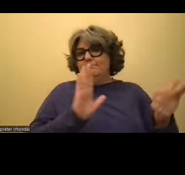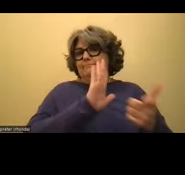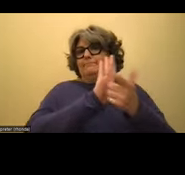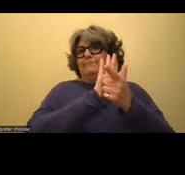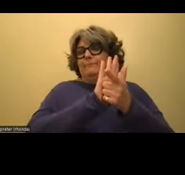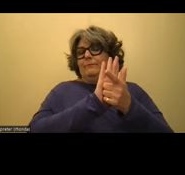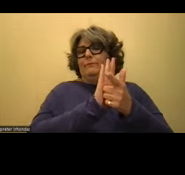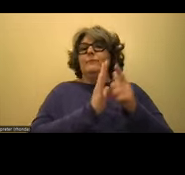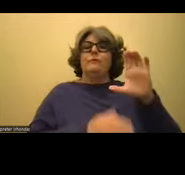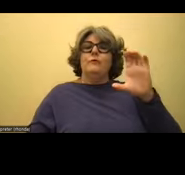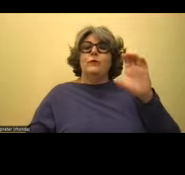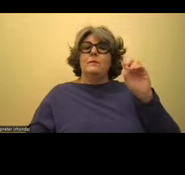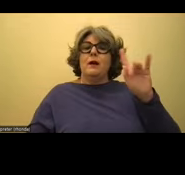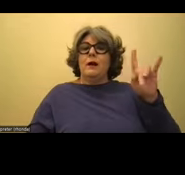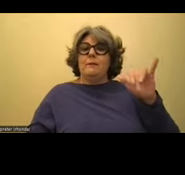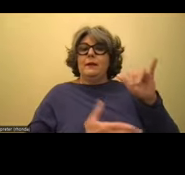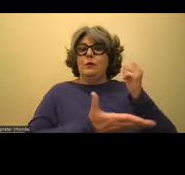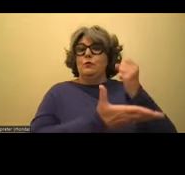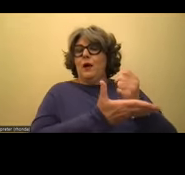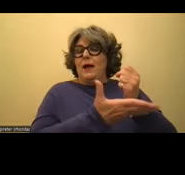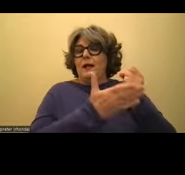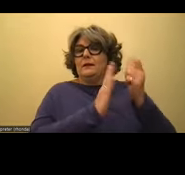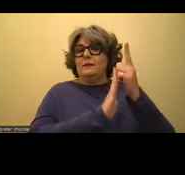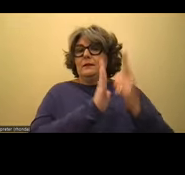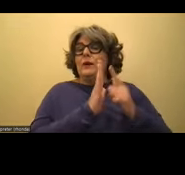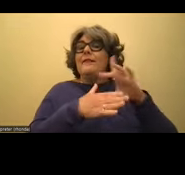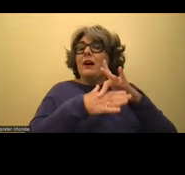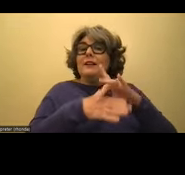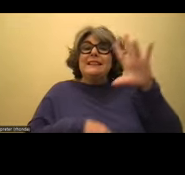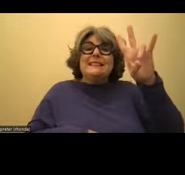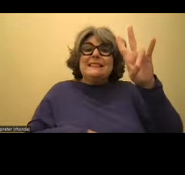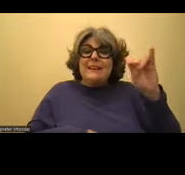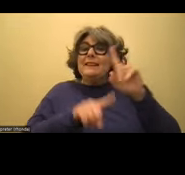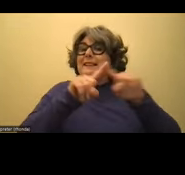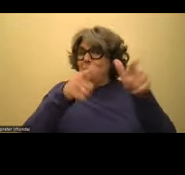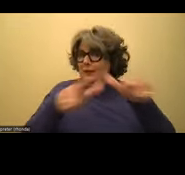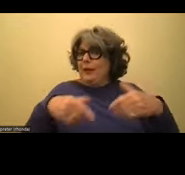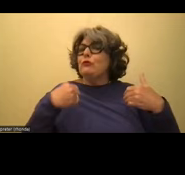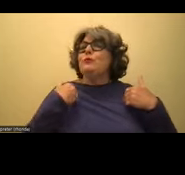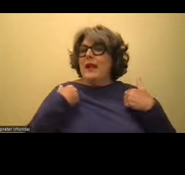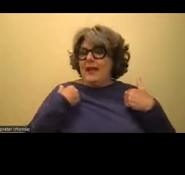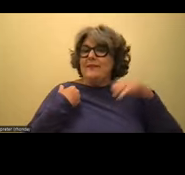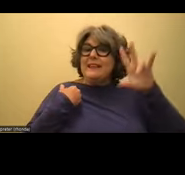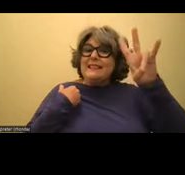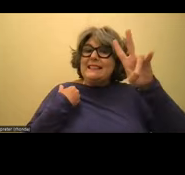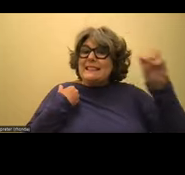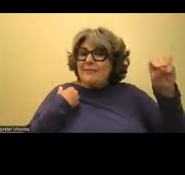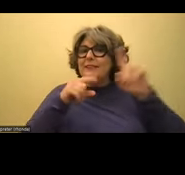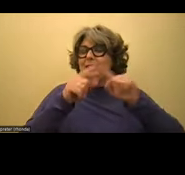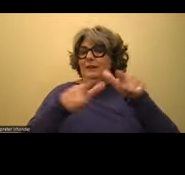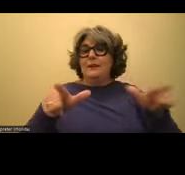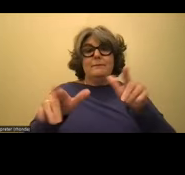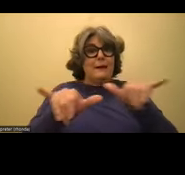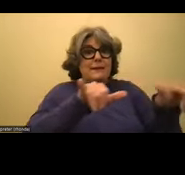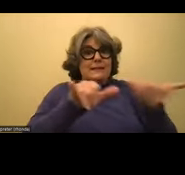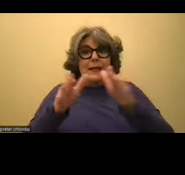copyright law. We do, however, have content in 70 different languages, so we do have supports in other languages and possibly have the same